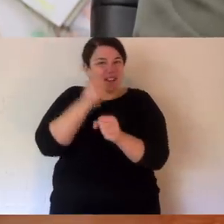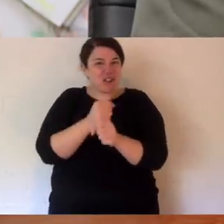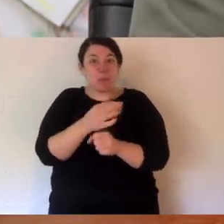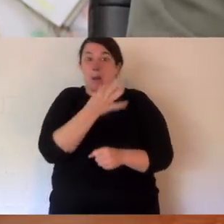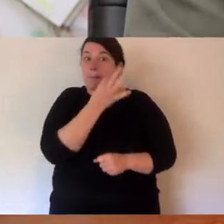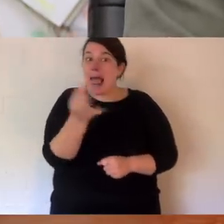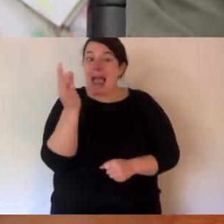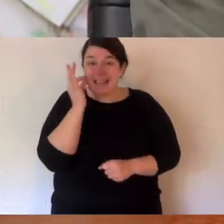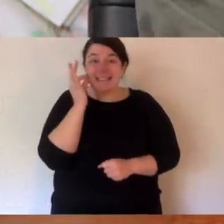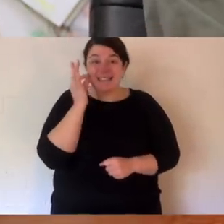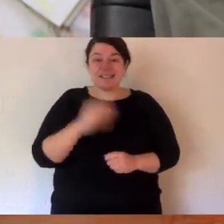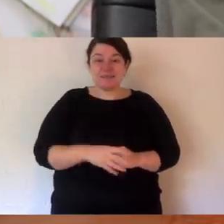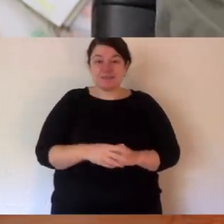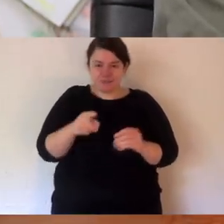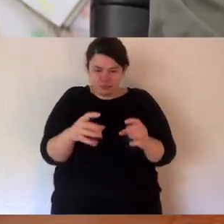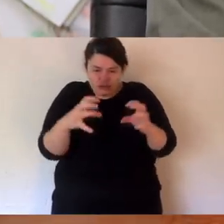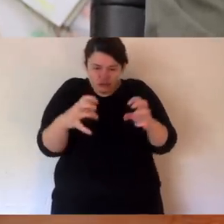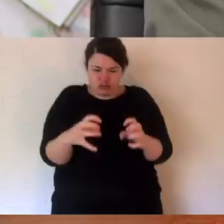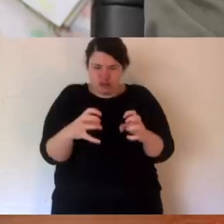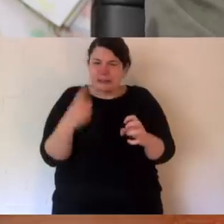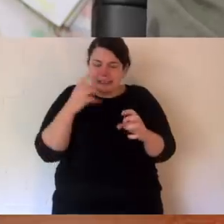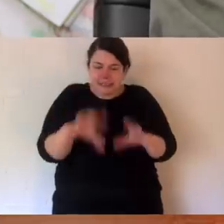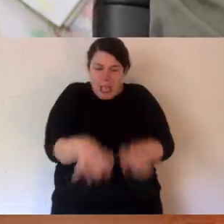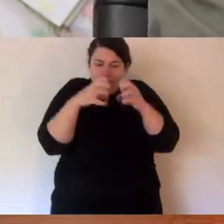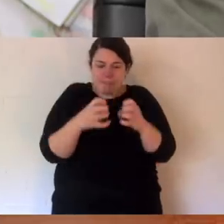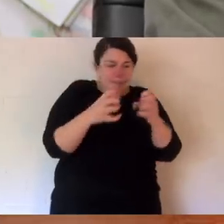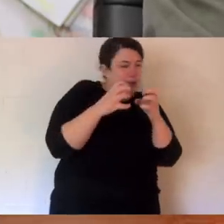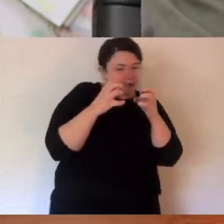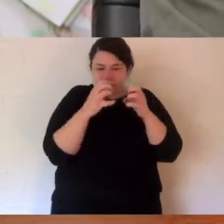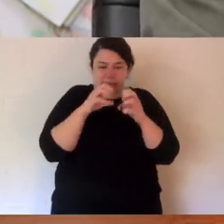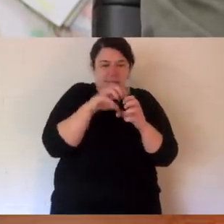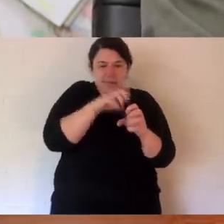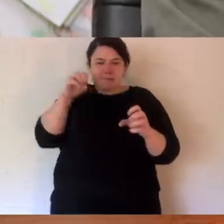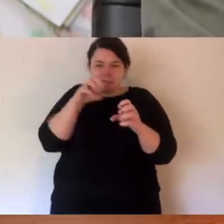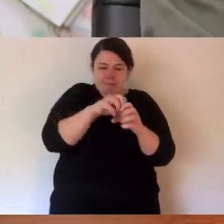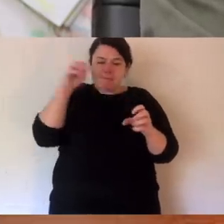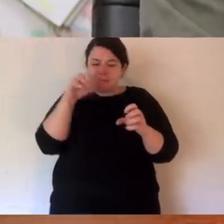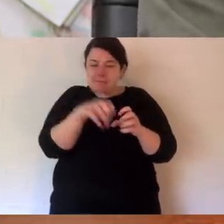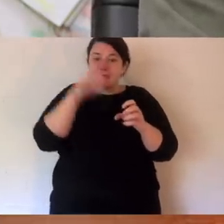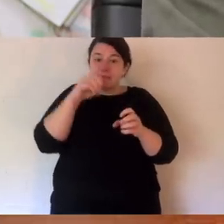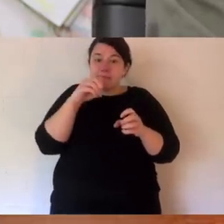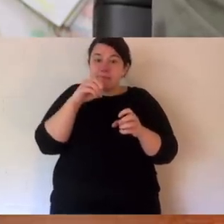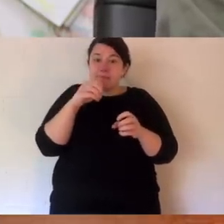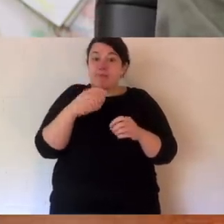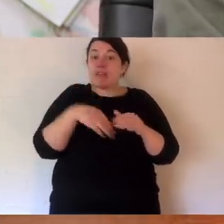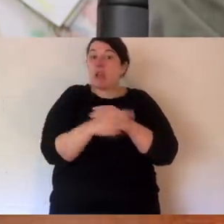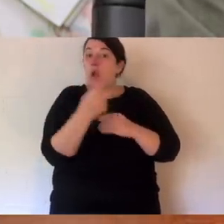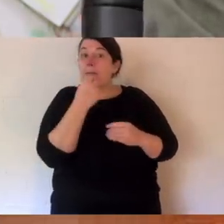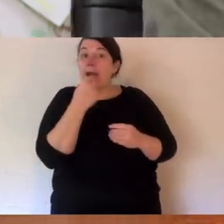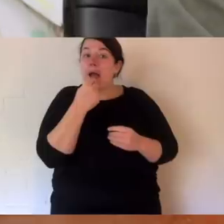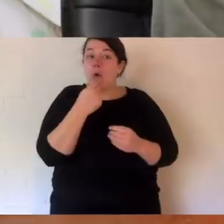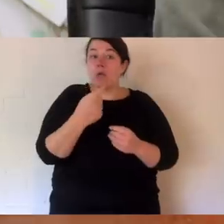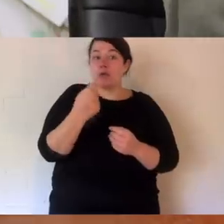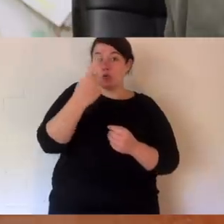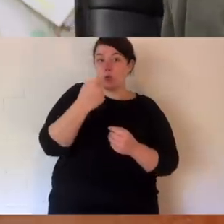things like that. Now, you watch how she uses her little hands, and they're quite dexterous. And she'll tear that corner part. Inside her mouth,